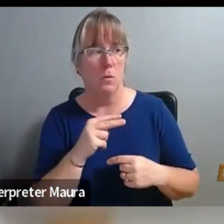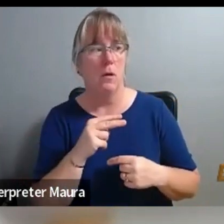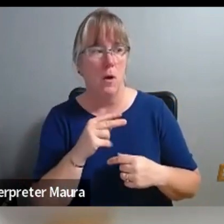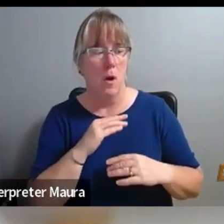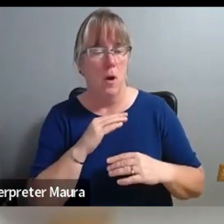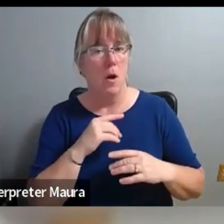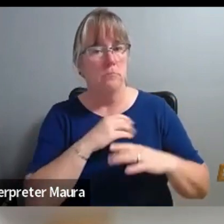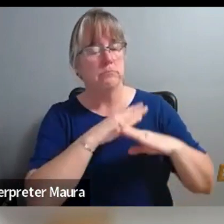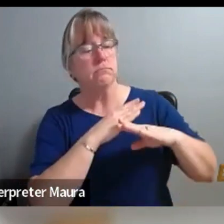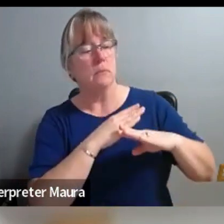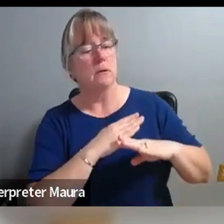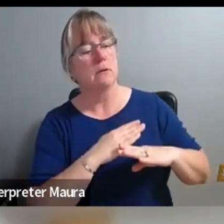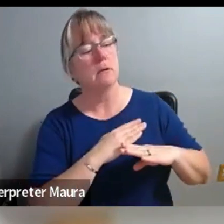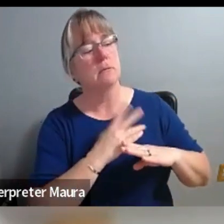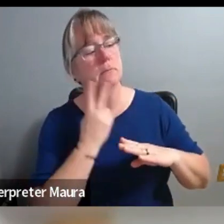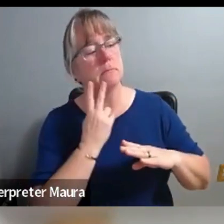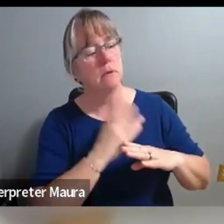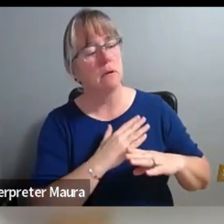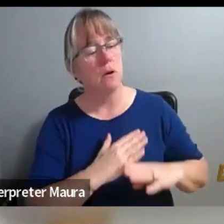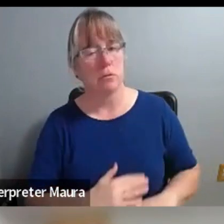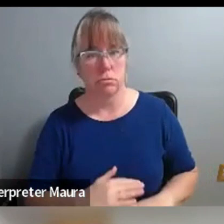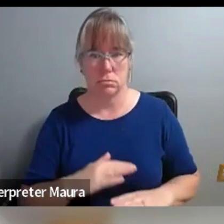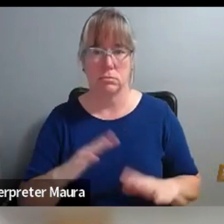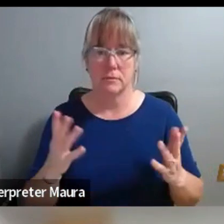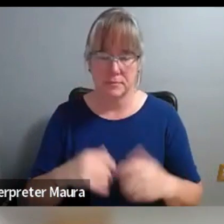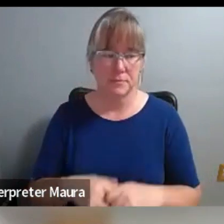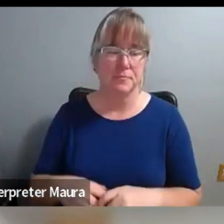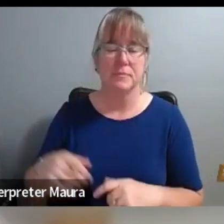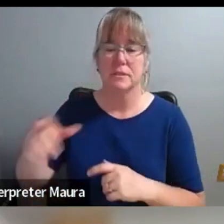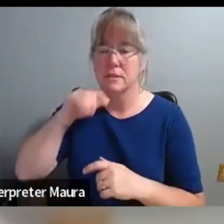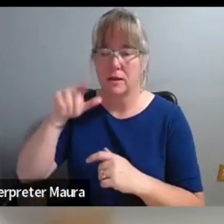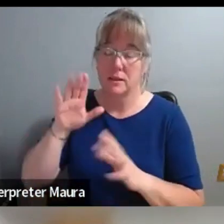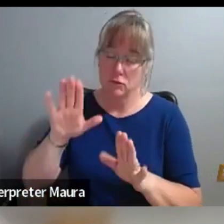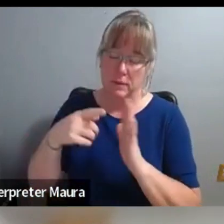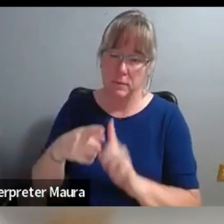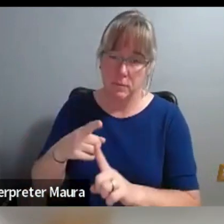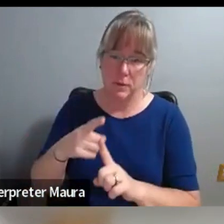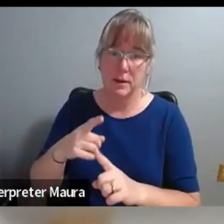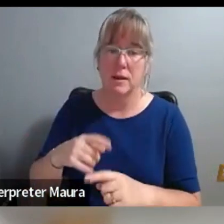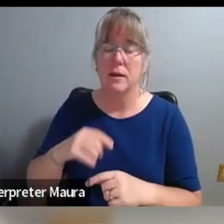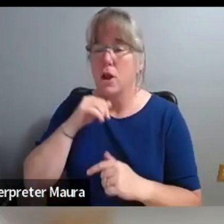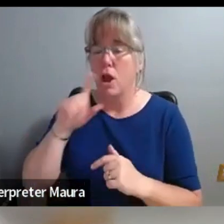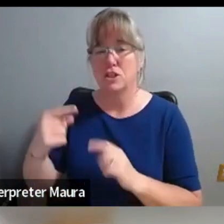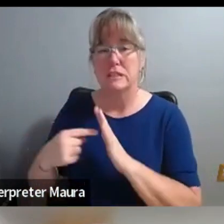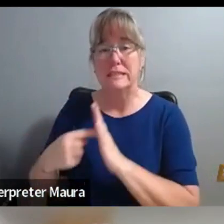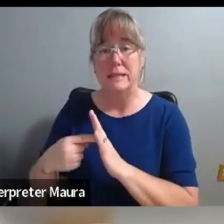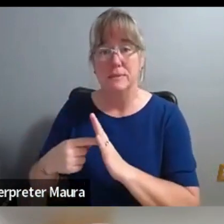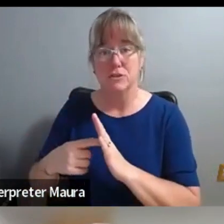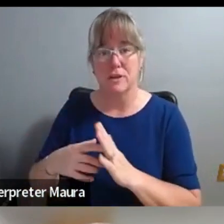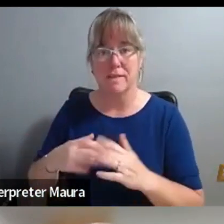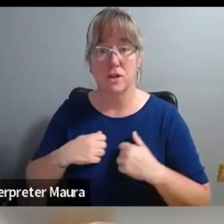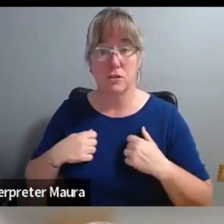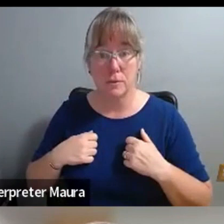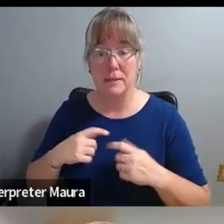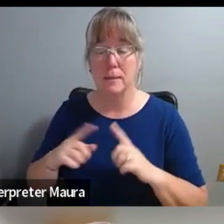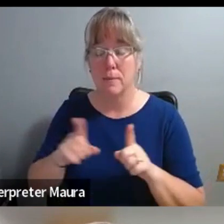I think that's a great, great point. And not just demonstrating vulnerability, but truly genuinely feeling that vulnerable, right? It's not just about